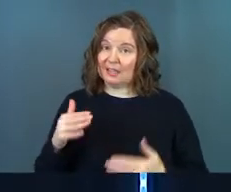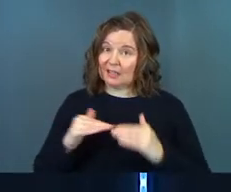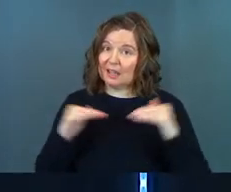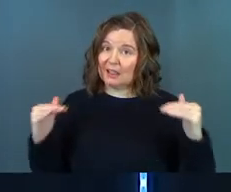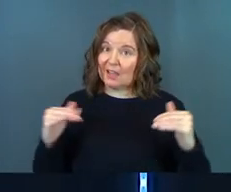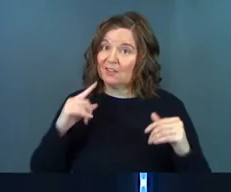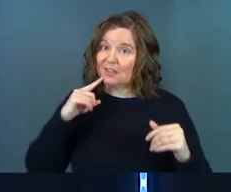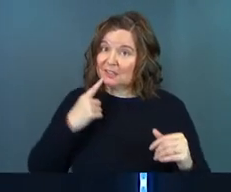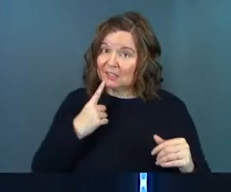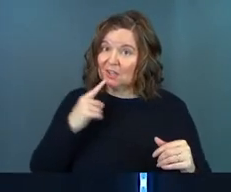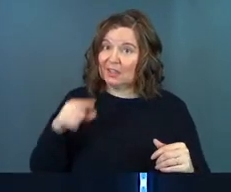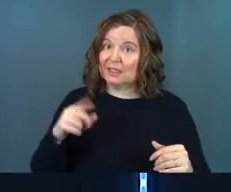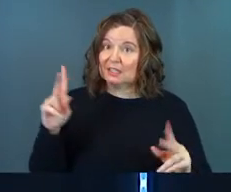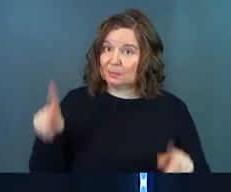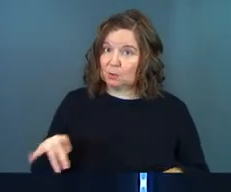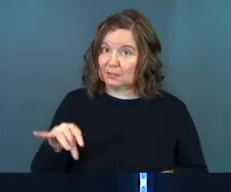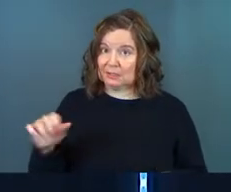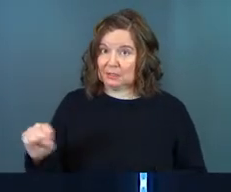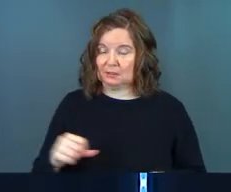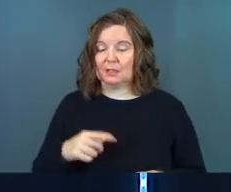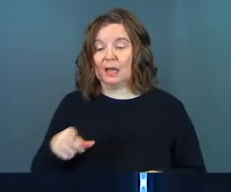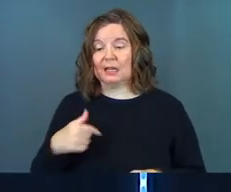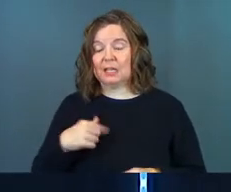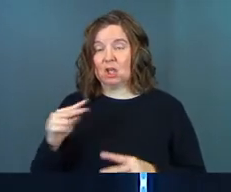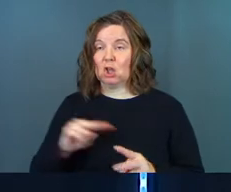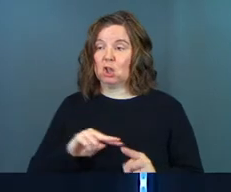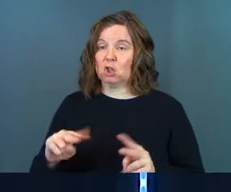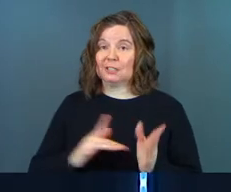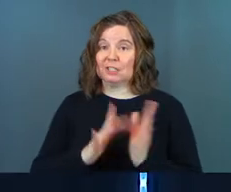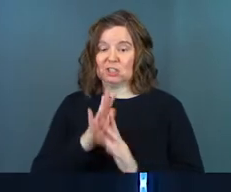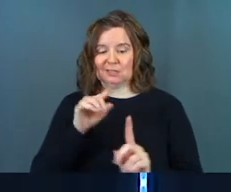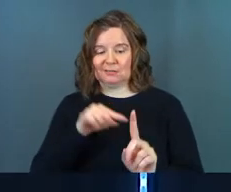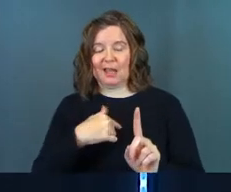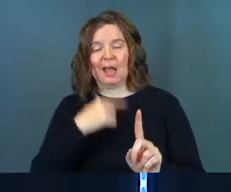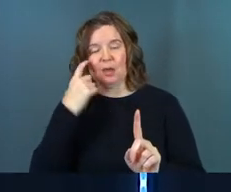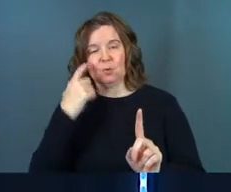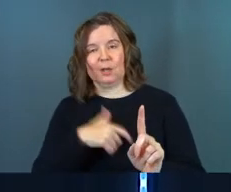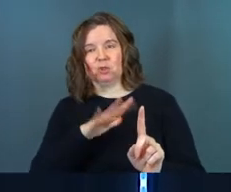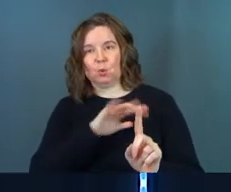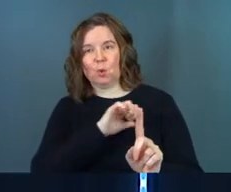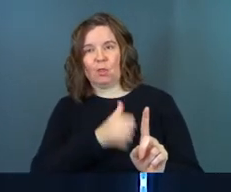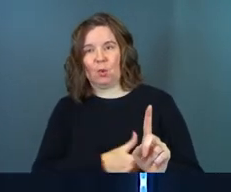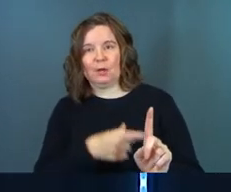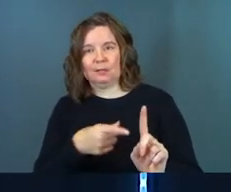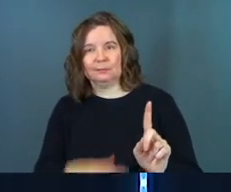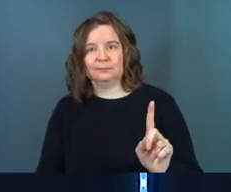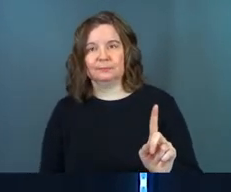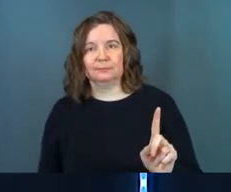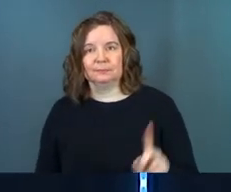the level of serious this person is. And he looks at Jesus Christ and says, I recognize your authority.